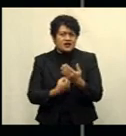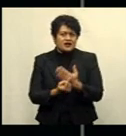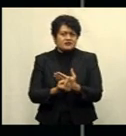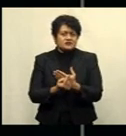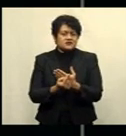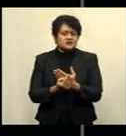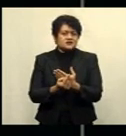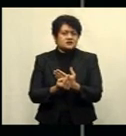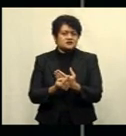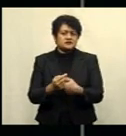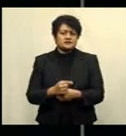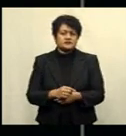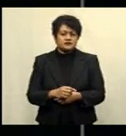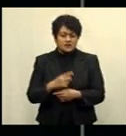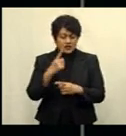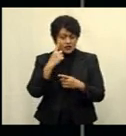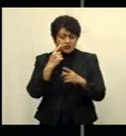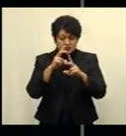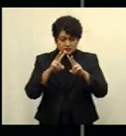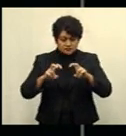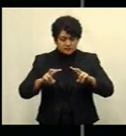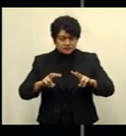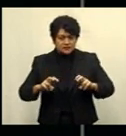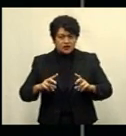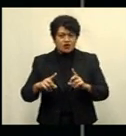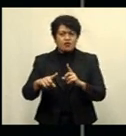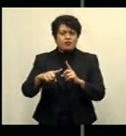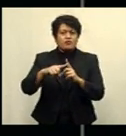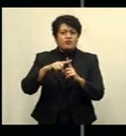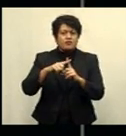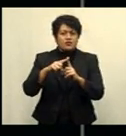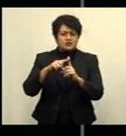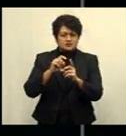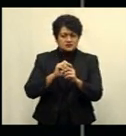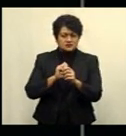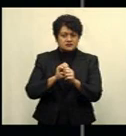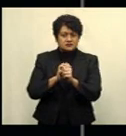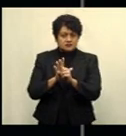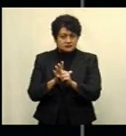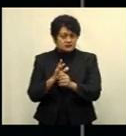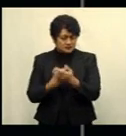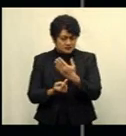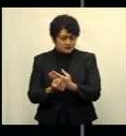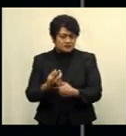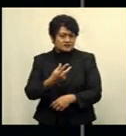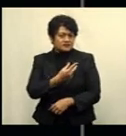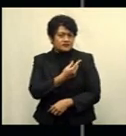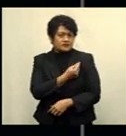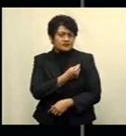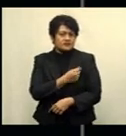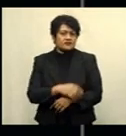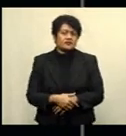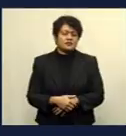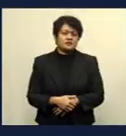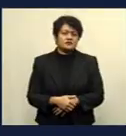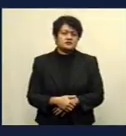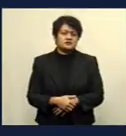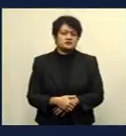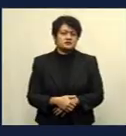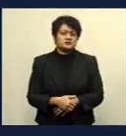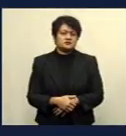says they are also trying to investigate all the positive cases and their vaccination status. Kritika Kumar reports.